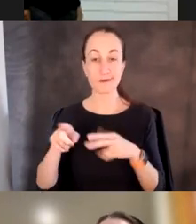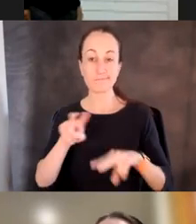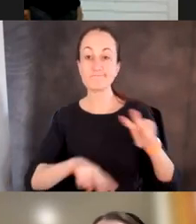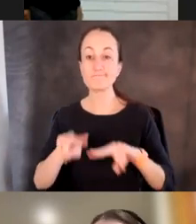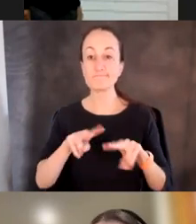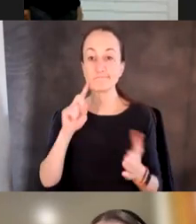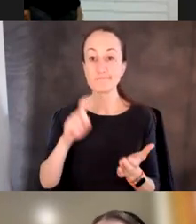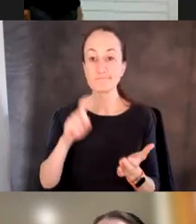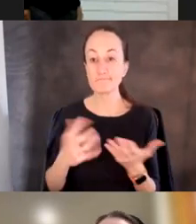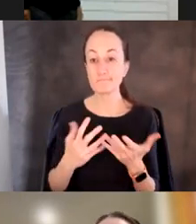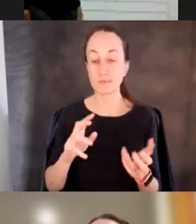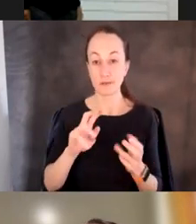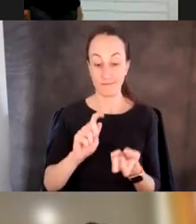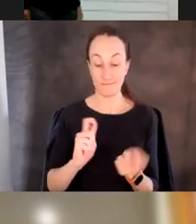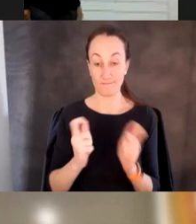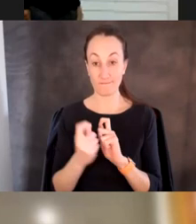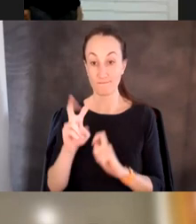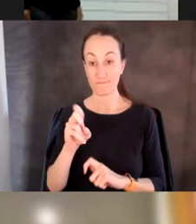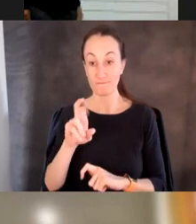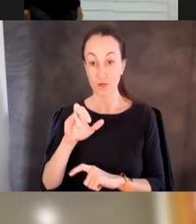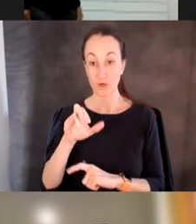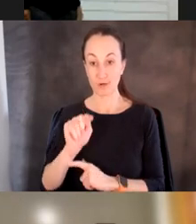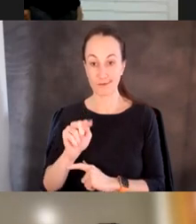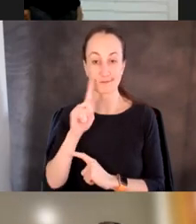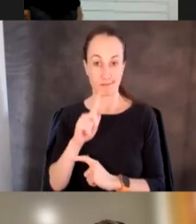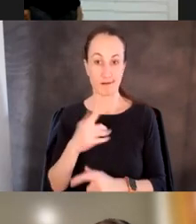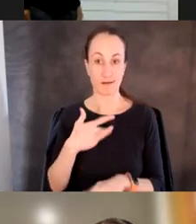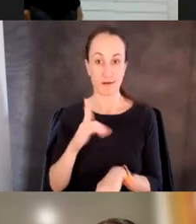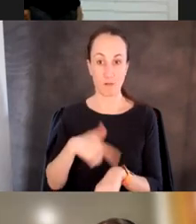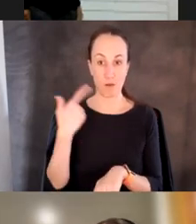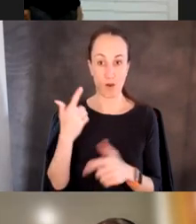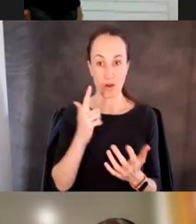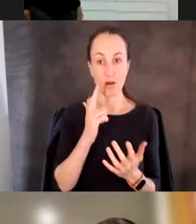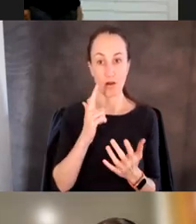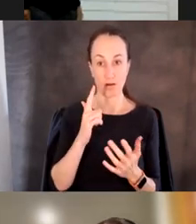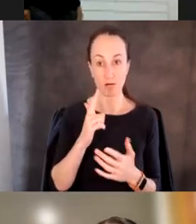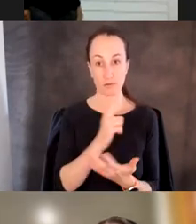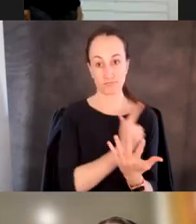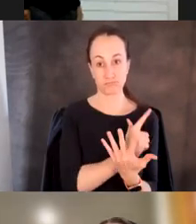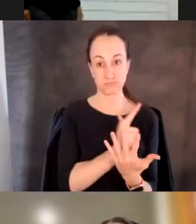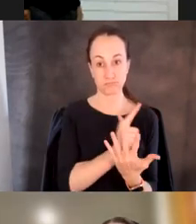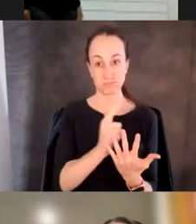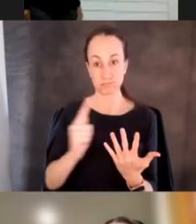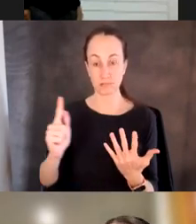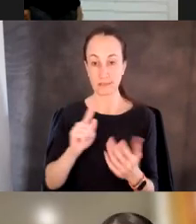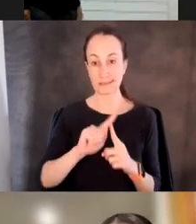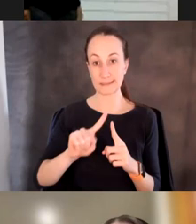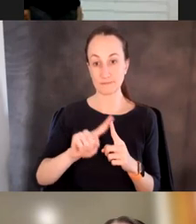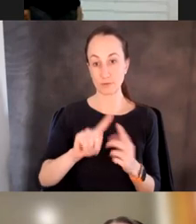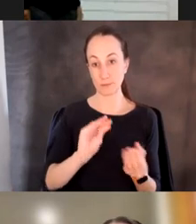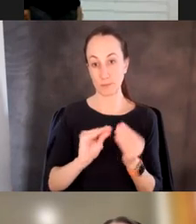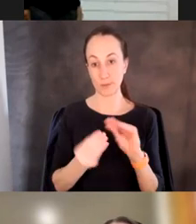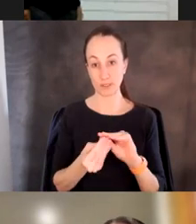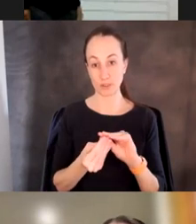variants that had acquired a really long series of, of, of Um, and, and